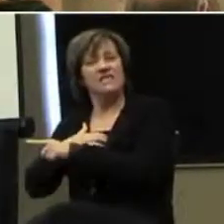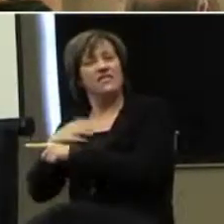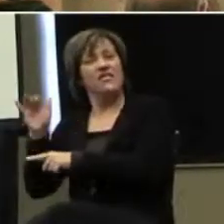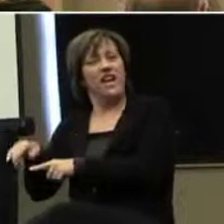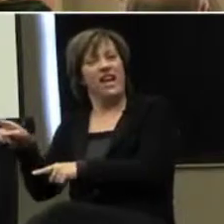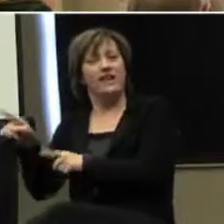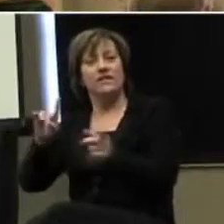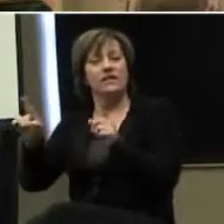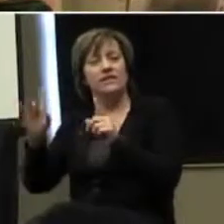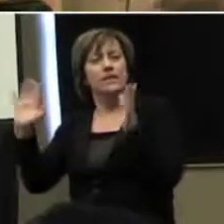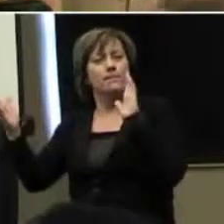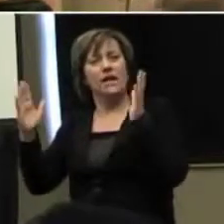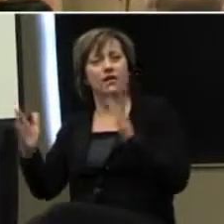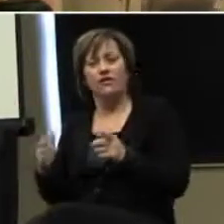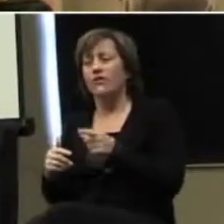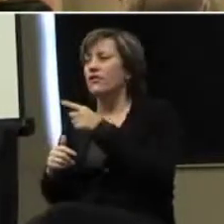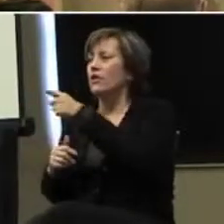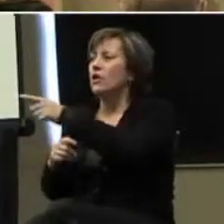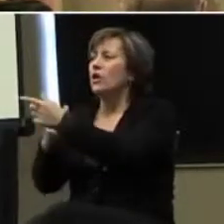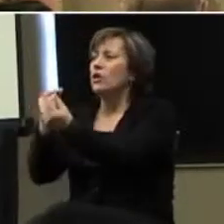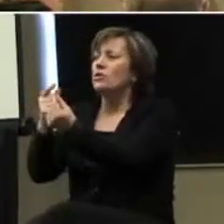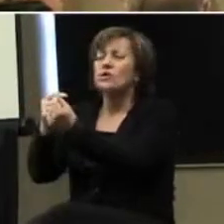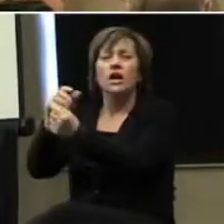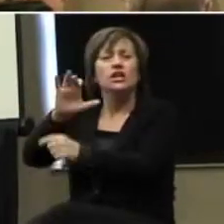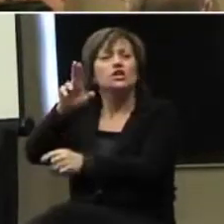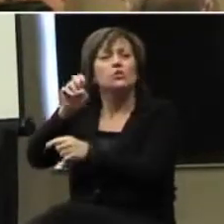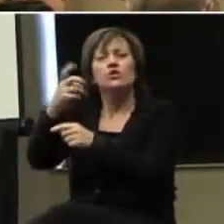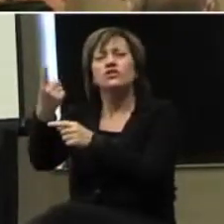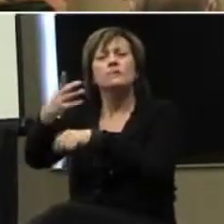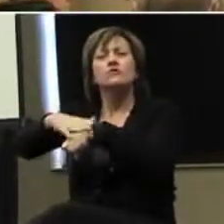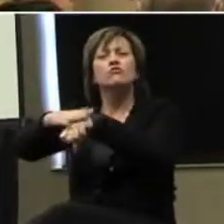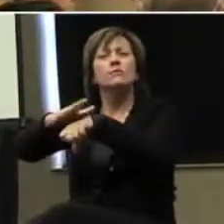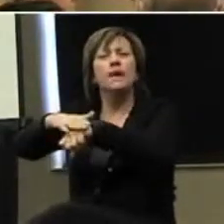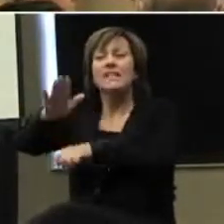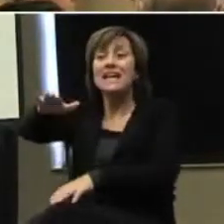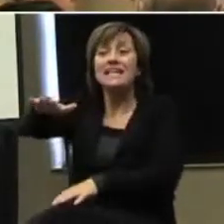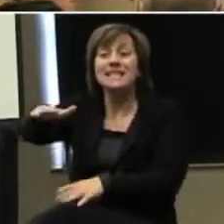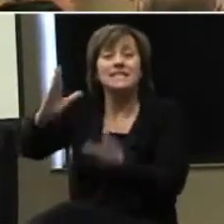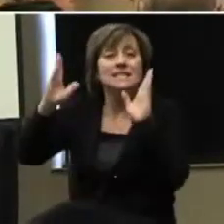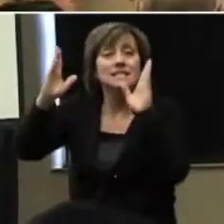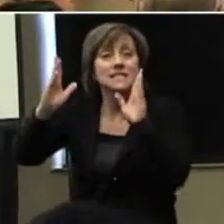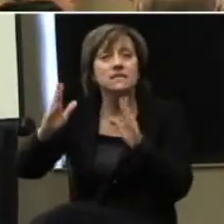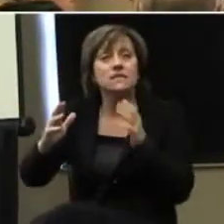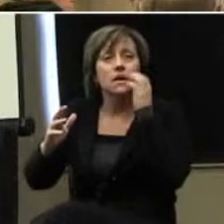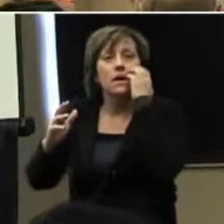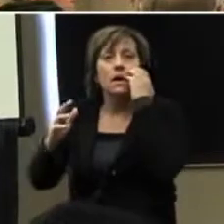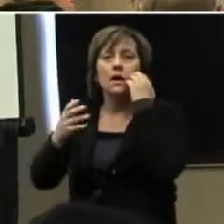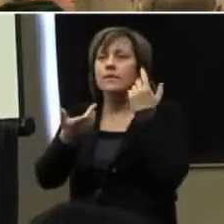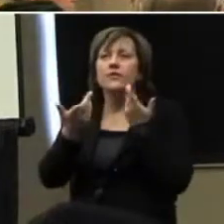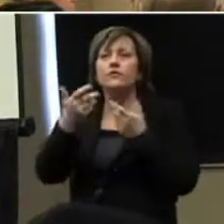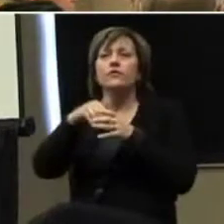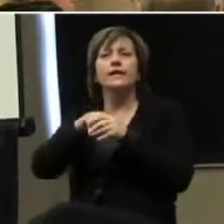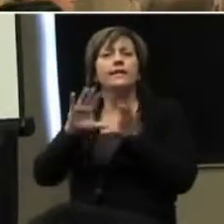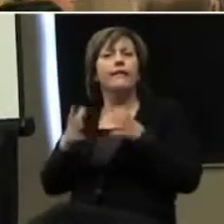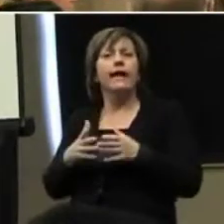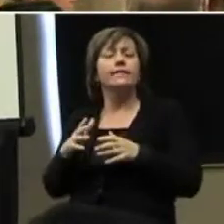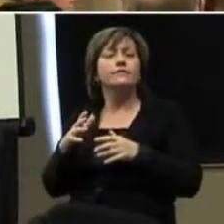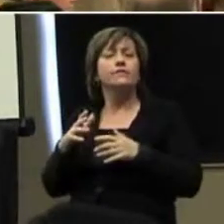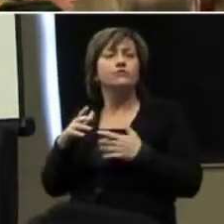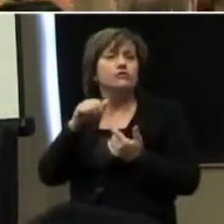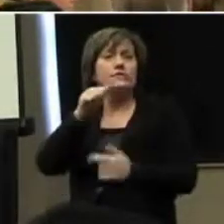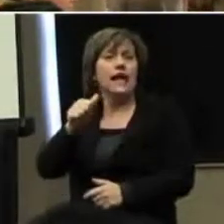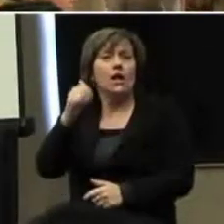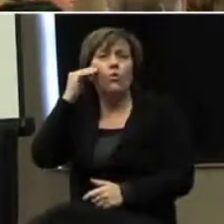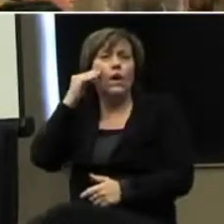But then what would you use as like a or something to resign? Because it's so, you know, they're in the class and they're just